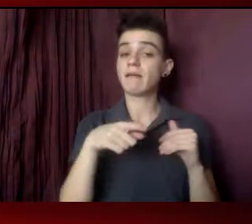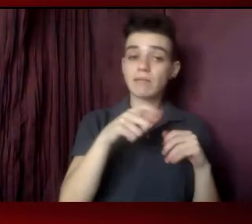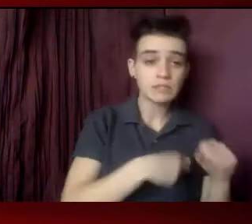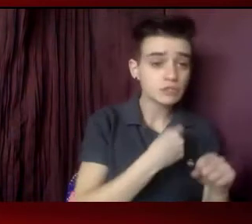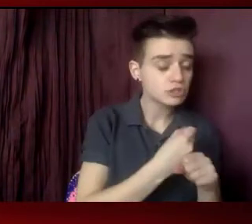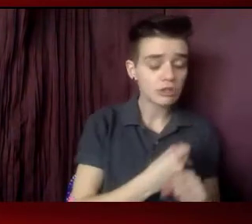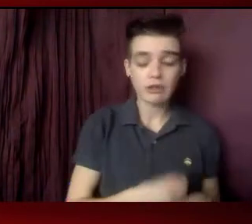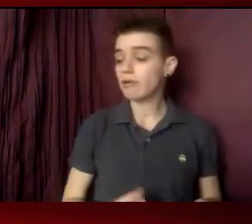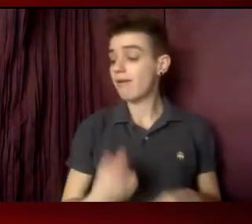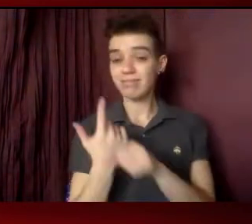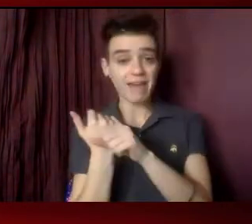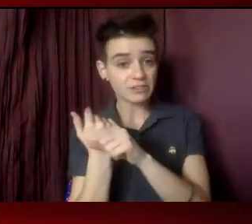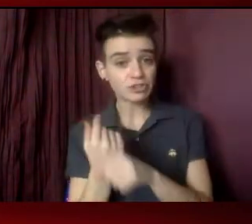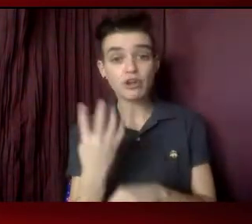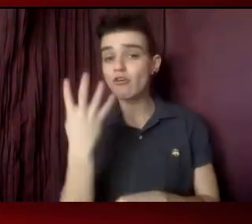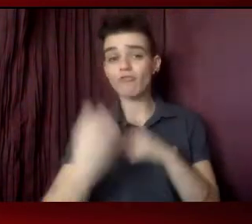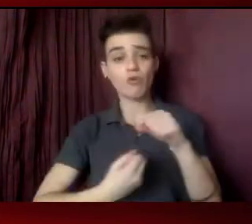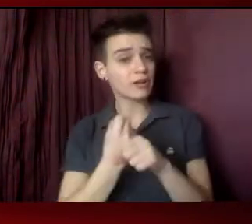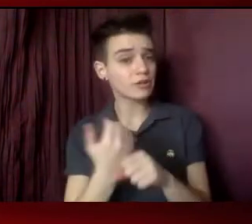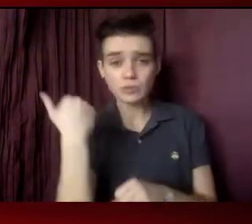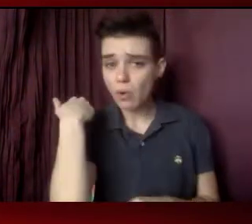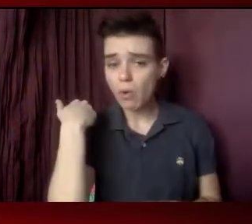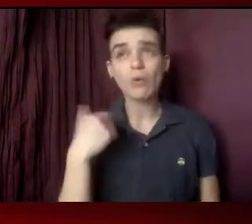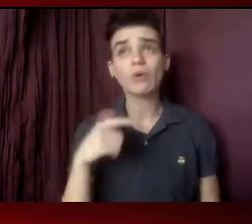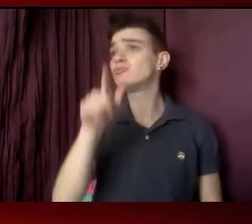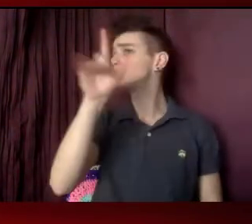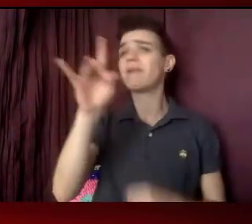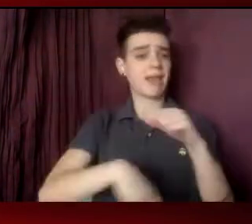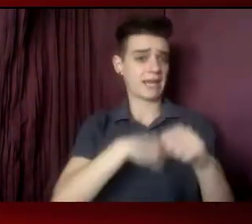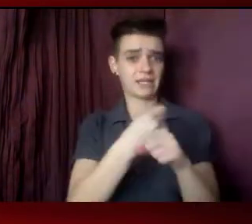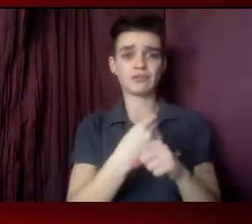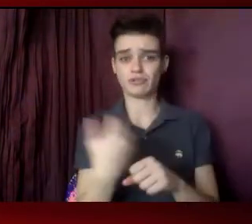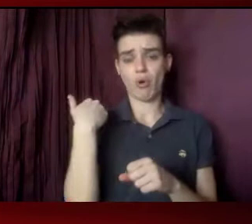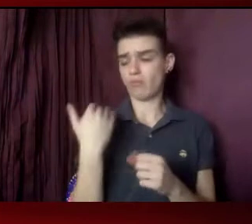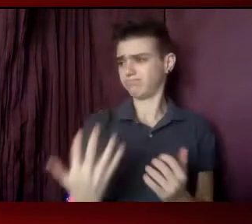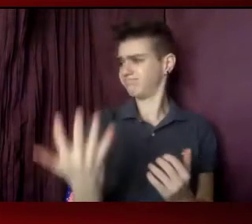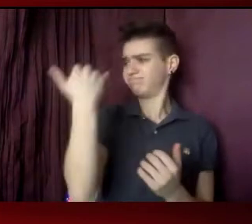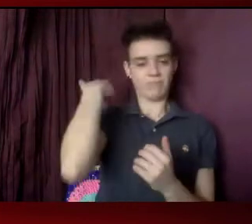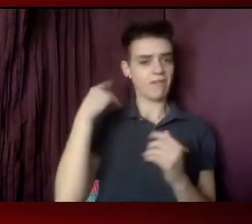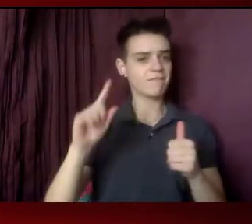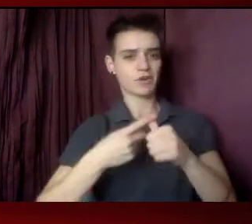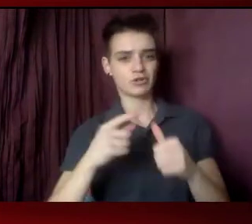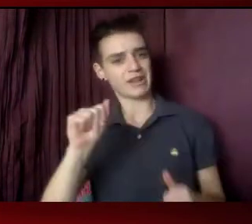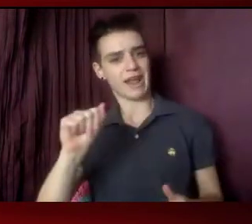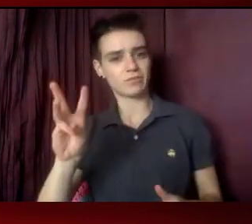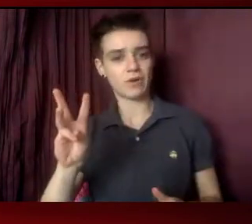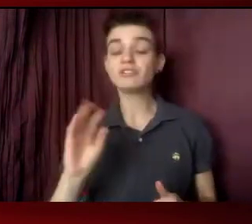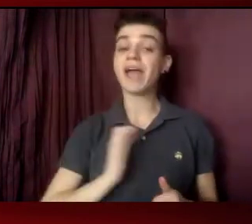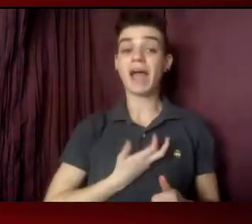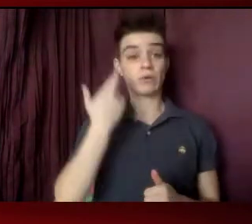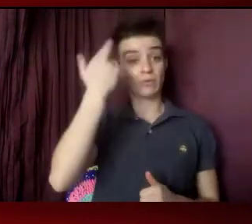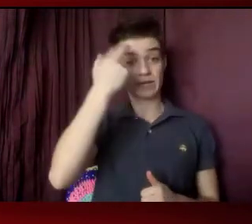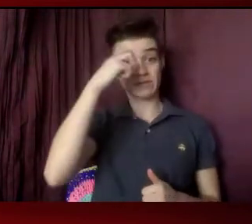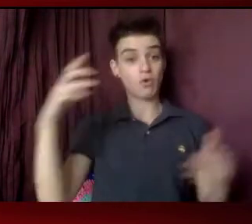four years ago or 28 years ago at the first AIDS Watch, our reason for gathering at AIDS Watch